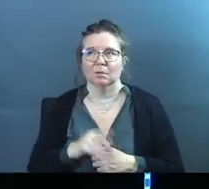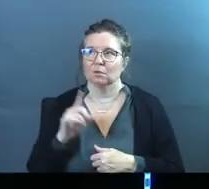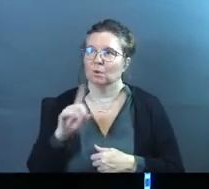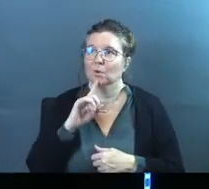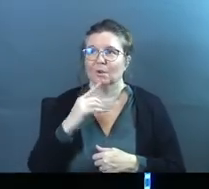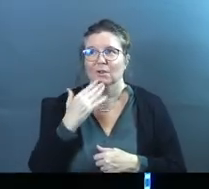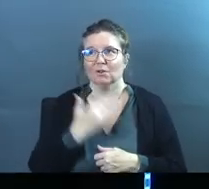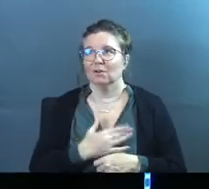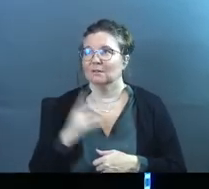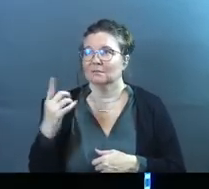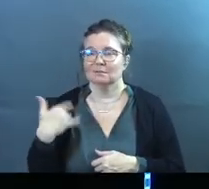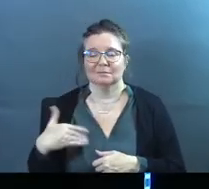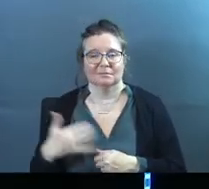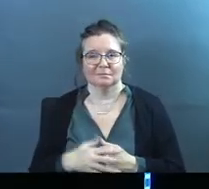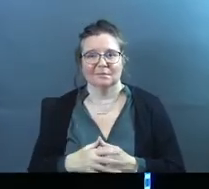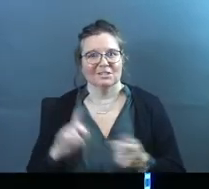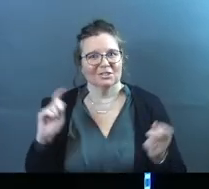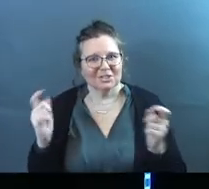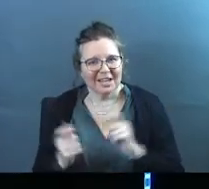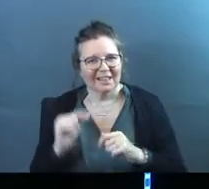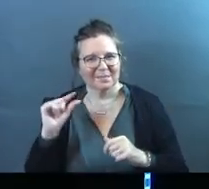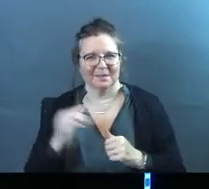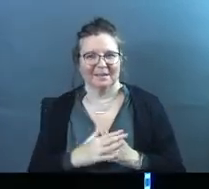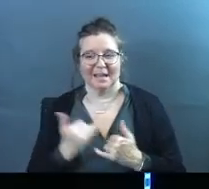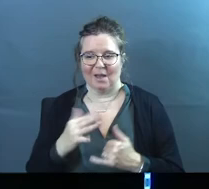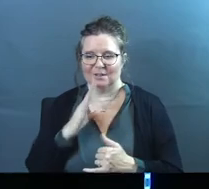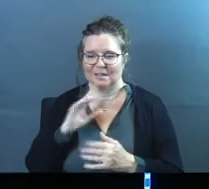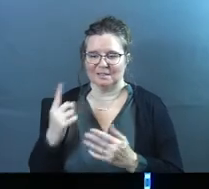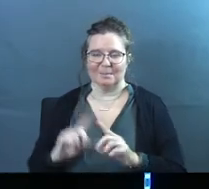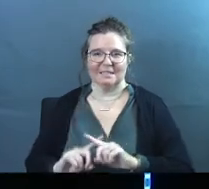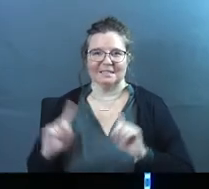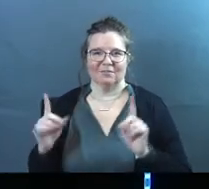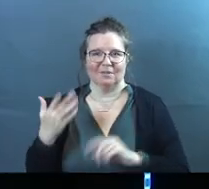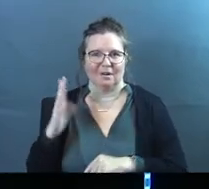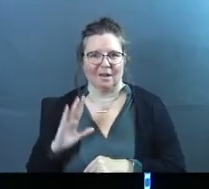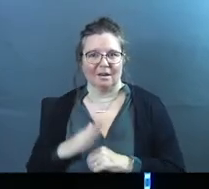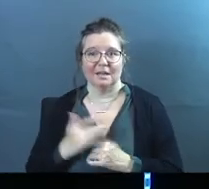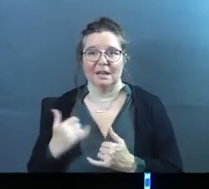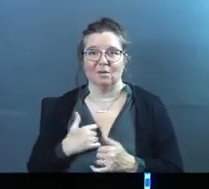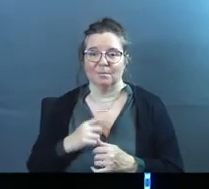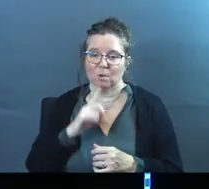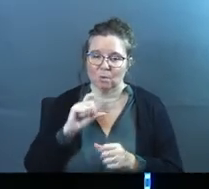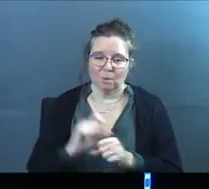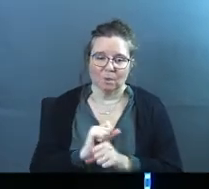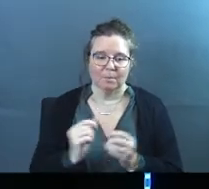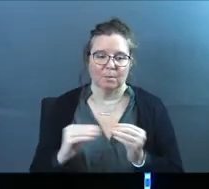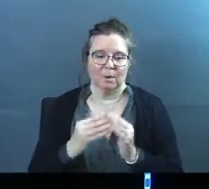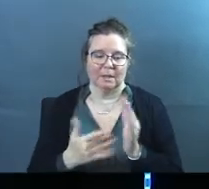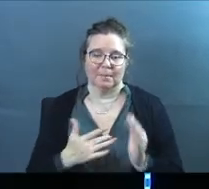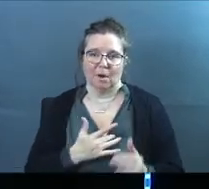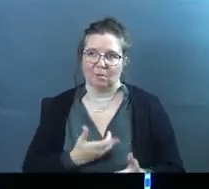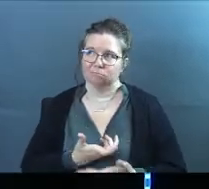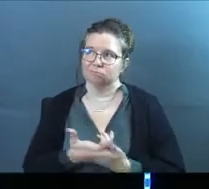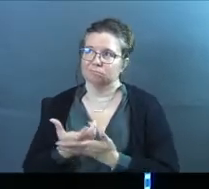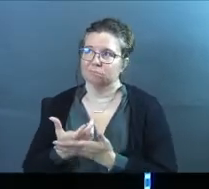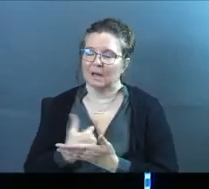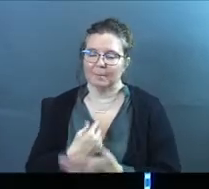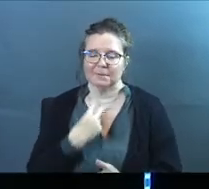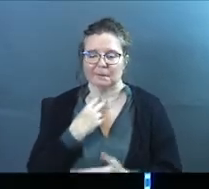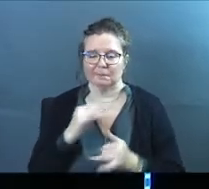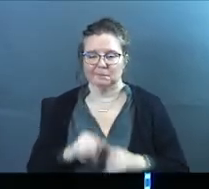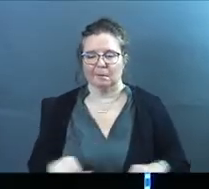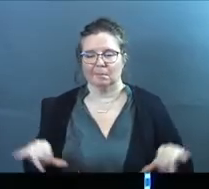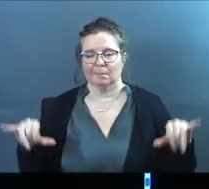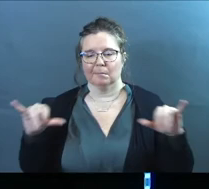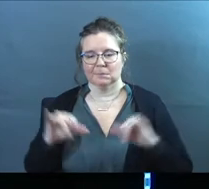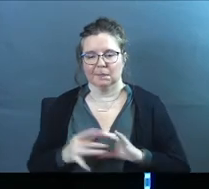you're real good. And now I get to talk to you about something different, God. And now I get to be real with you about more things in my heart instead of just being stuck and saying,